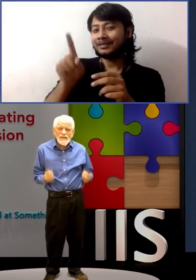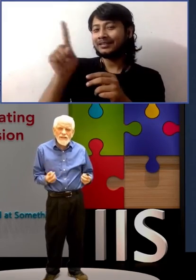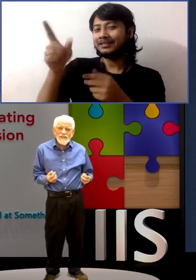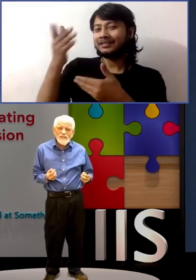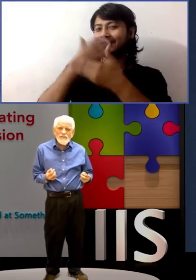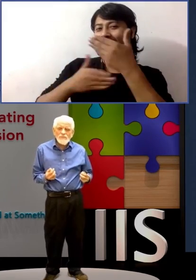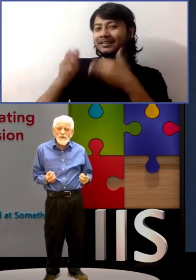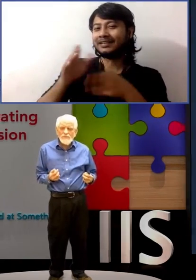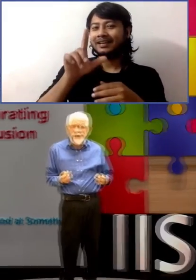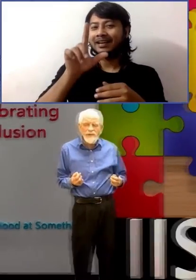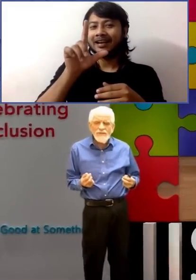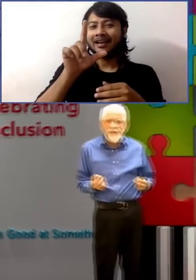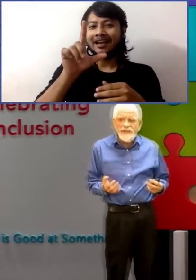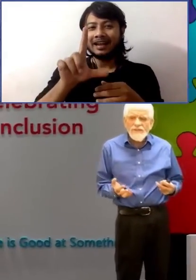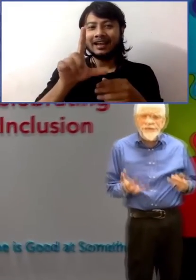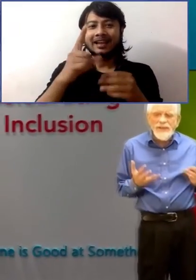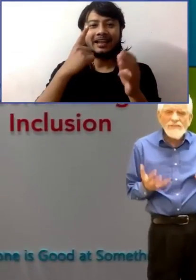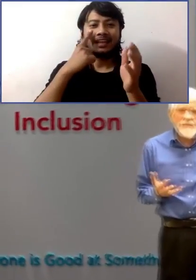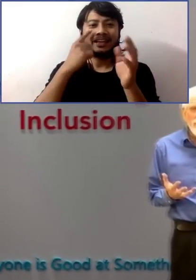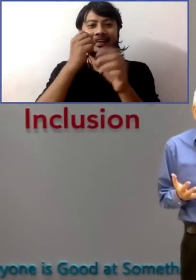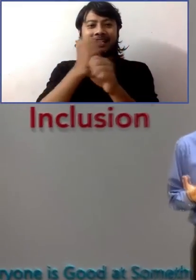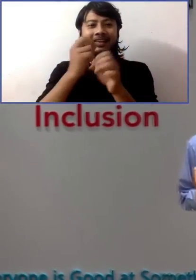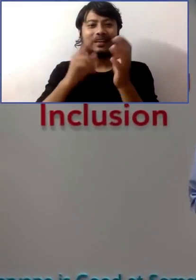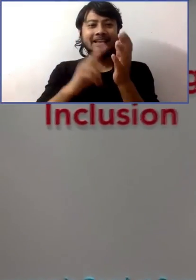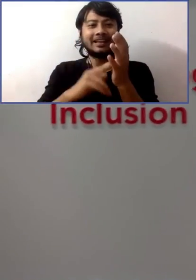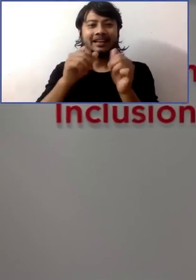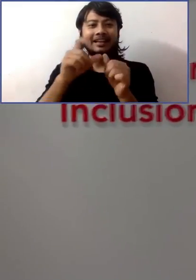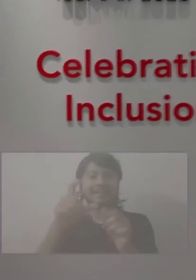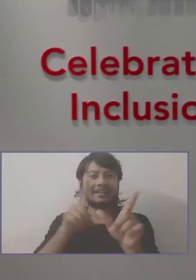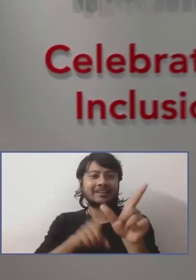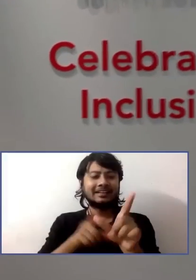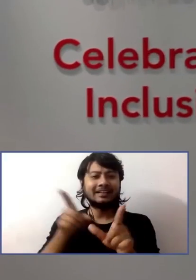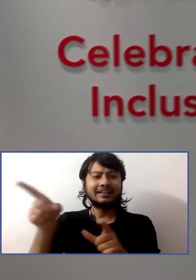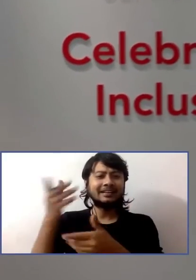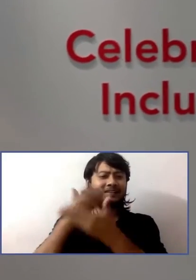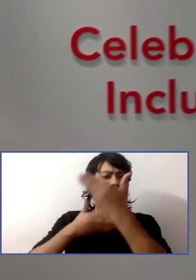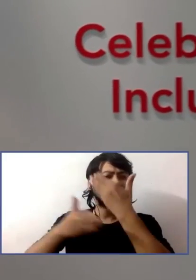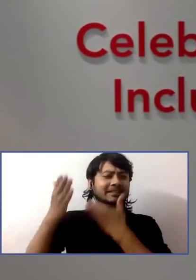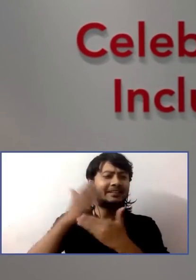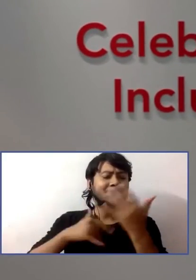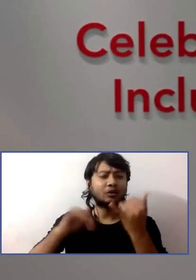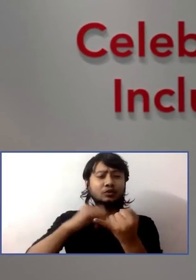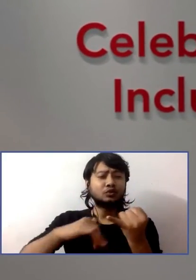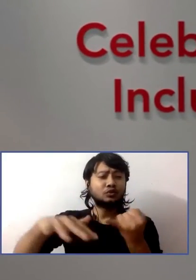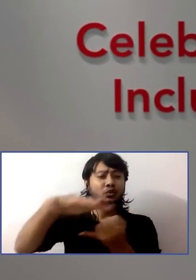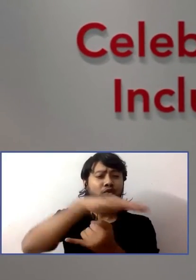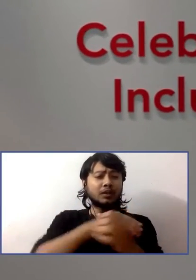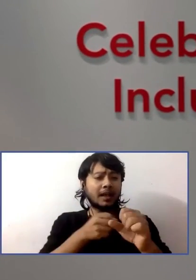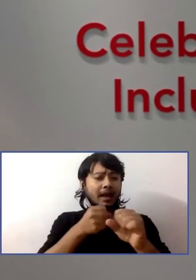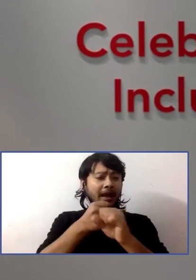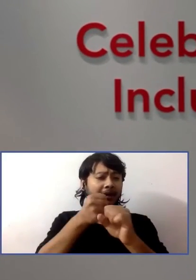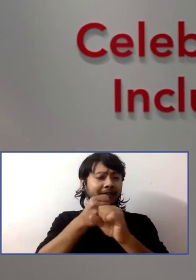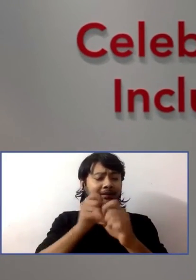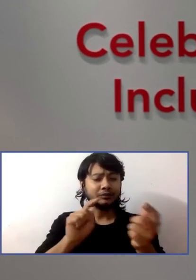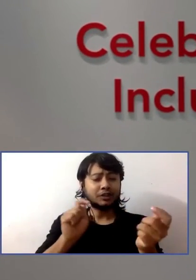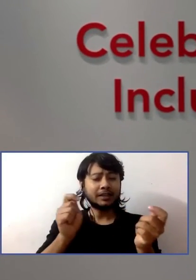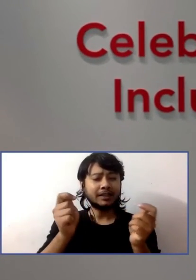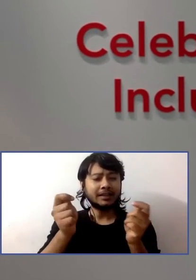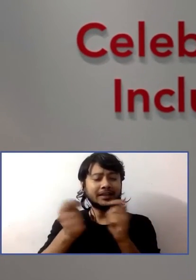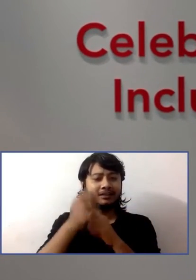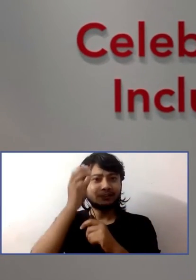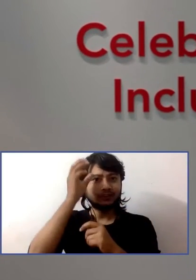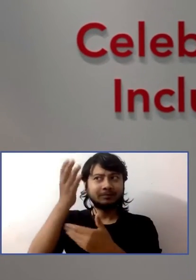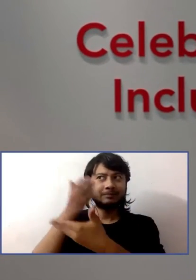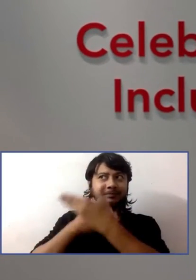he spoke about the evolution of social activism. So it's great having kids be